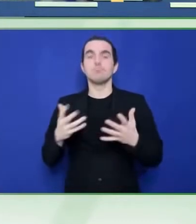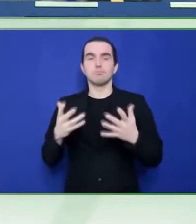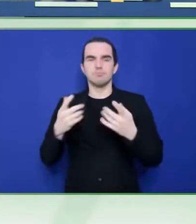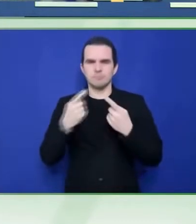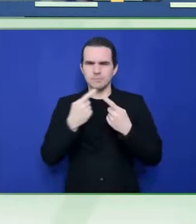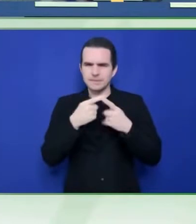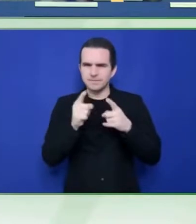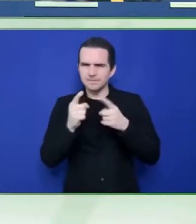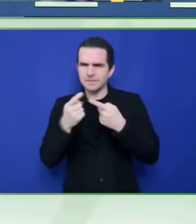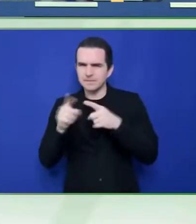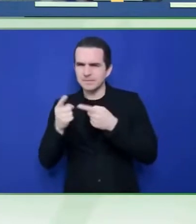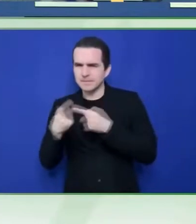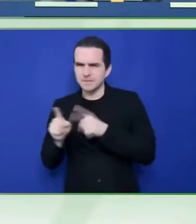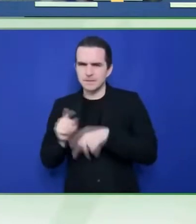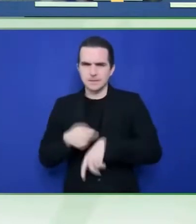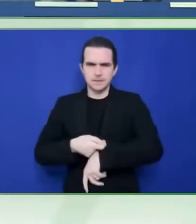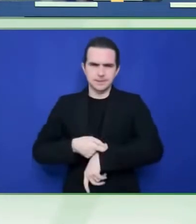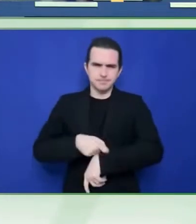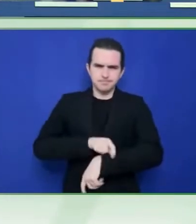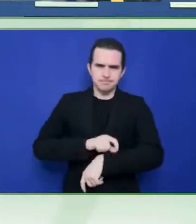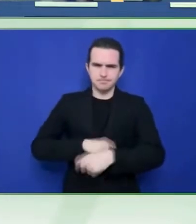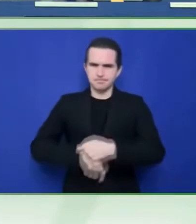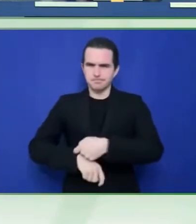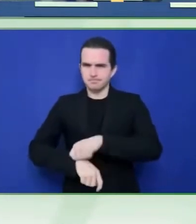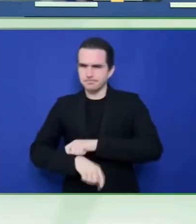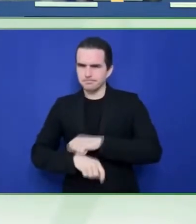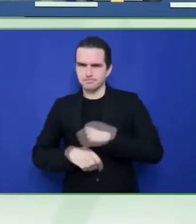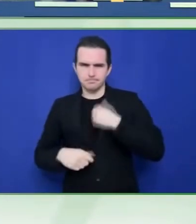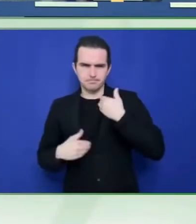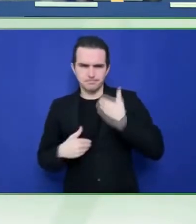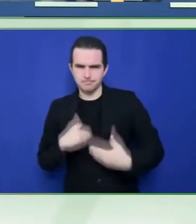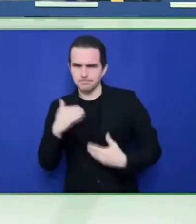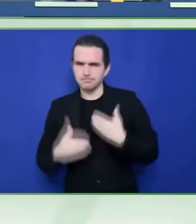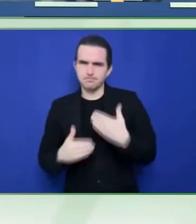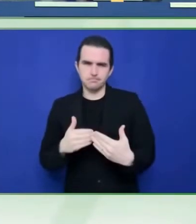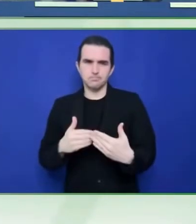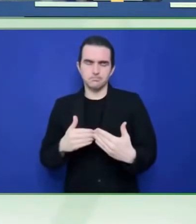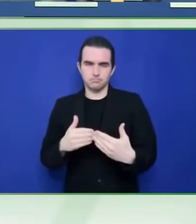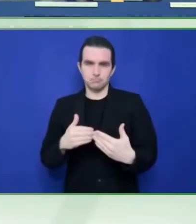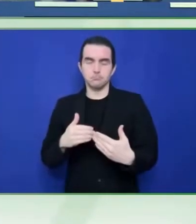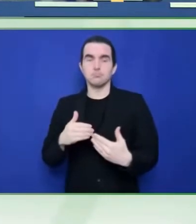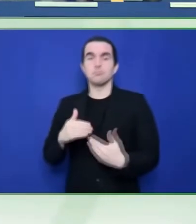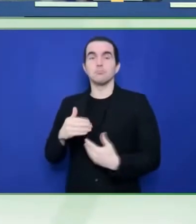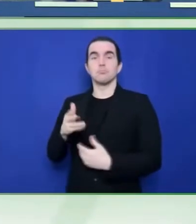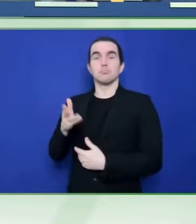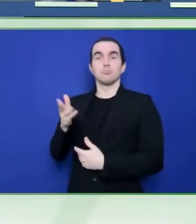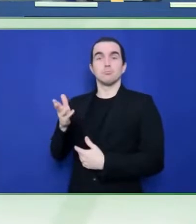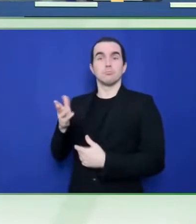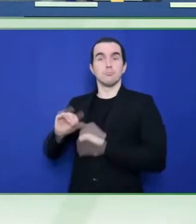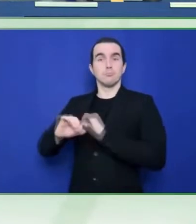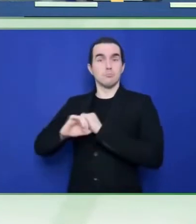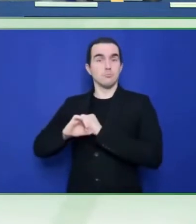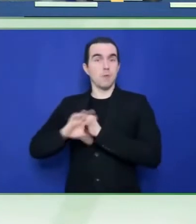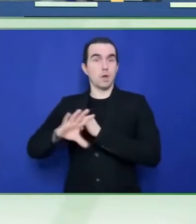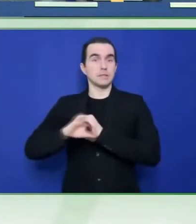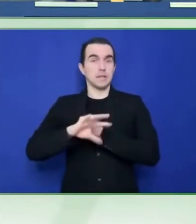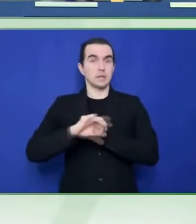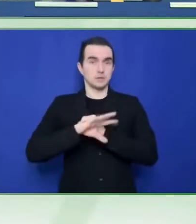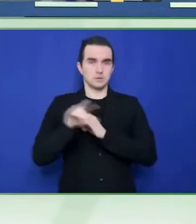Campaign. We used this campaign last year as part of the United Nations International Day of Sign Language.